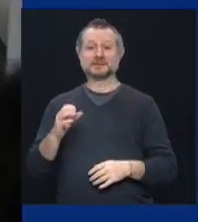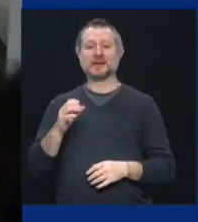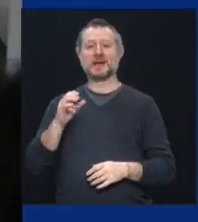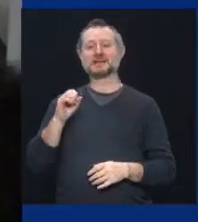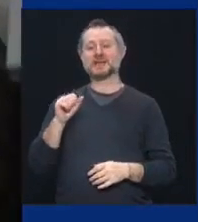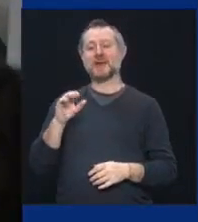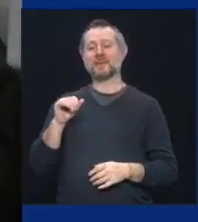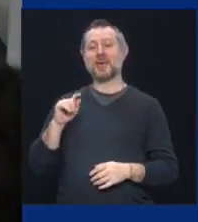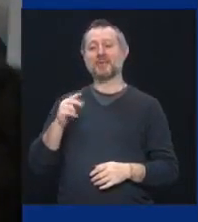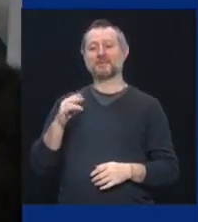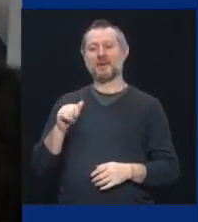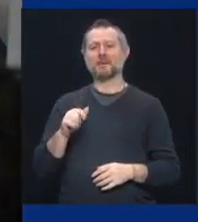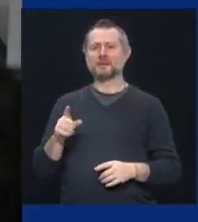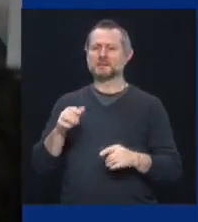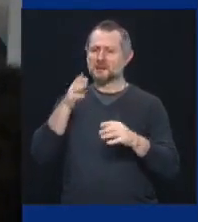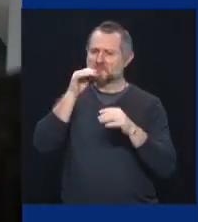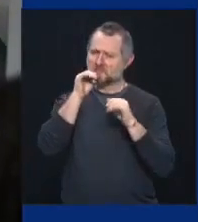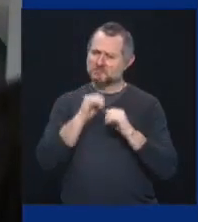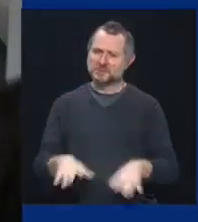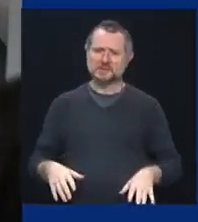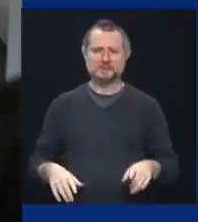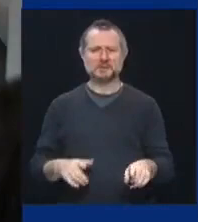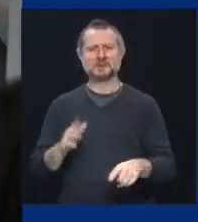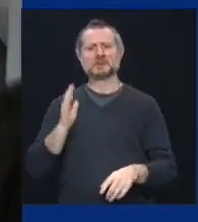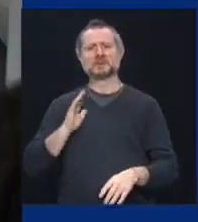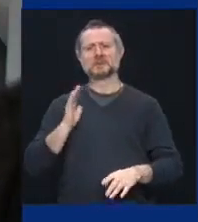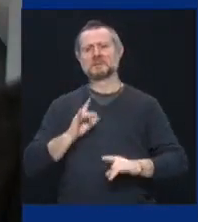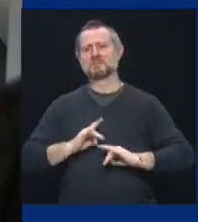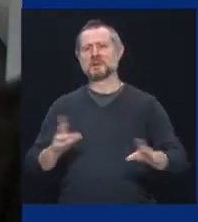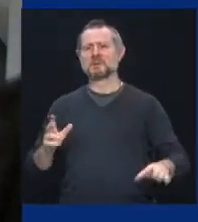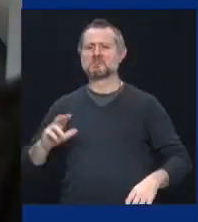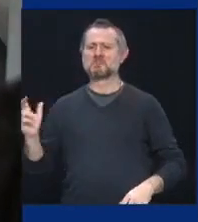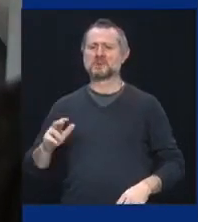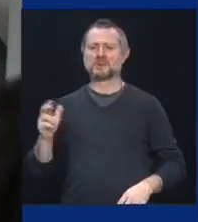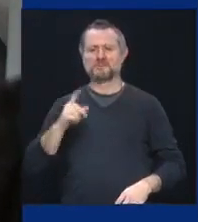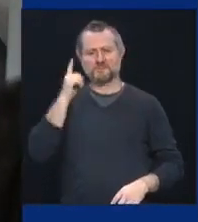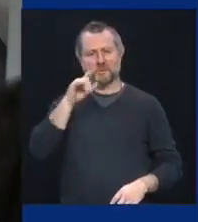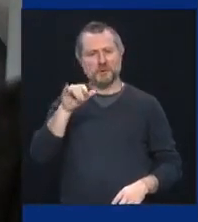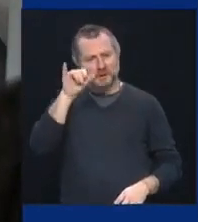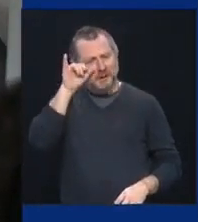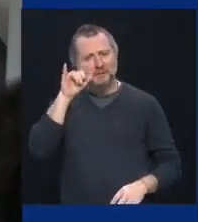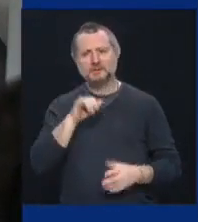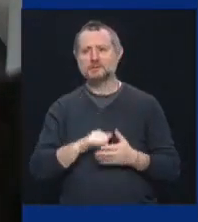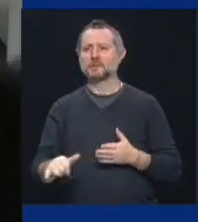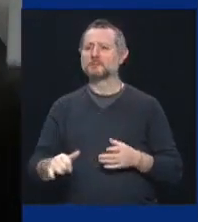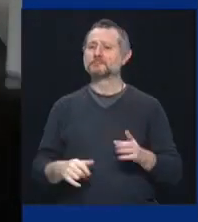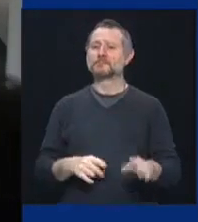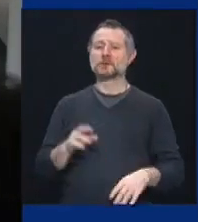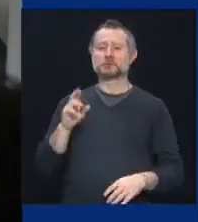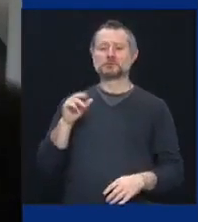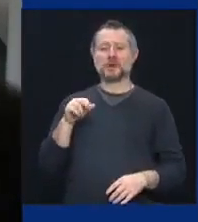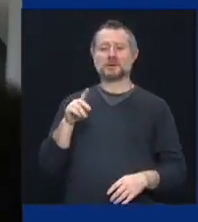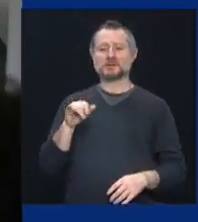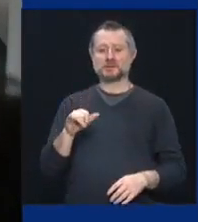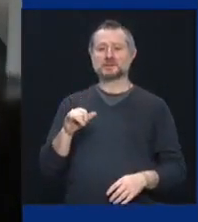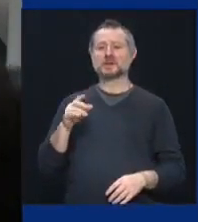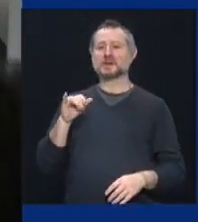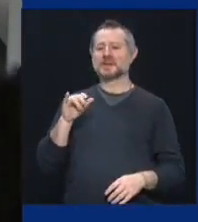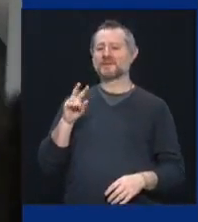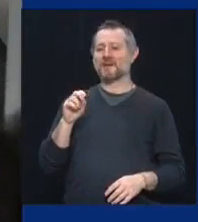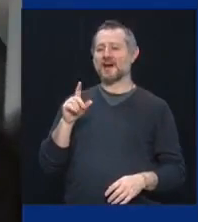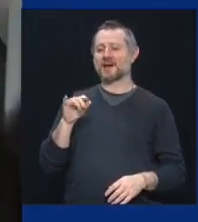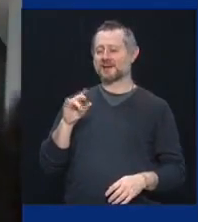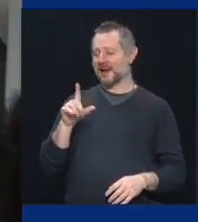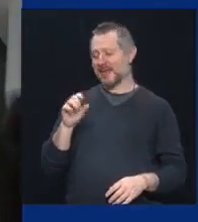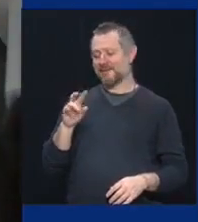Yankees. Great, great pitcher, and it's just an honor to be with you. Randy Levine, who is the President of the New York Yankees, been a great New